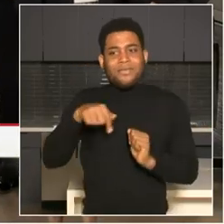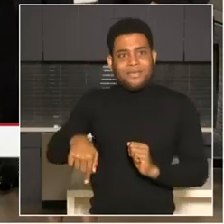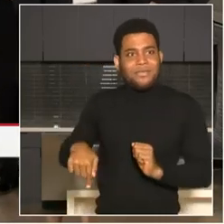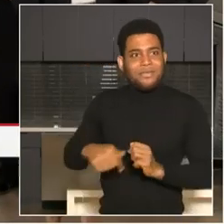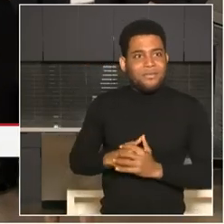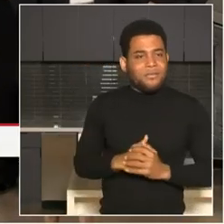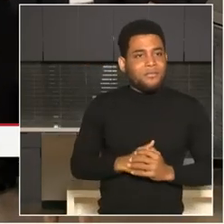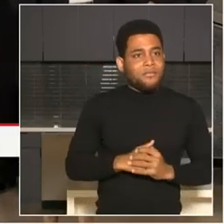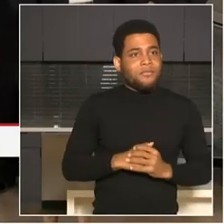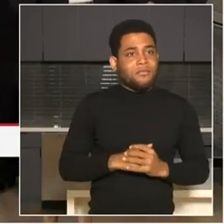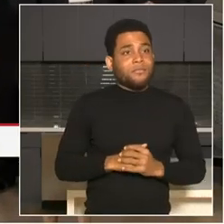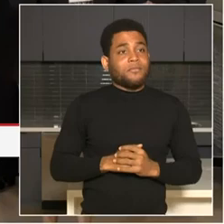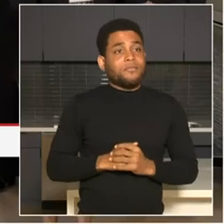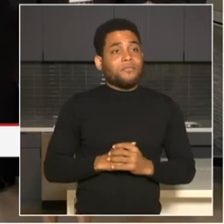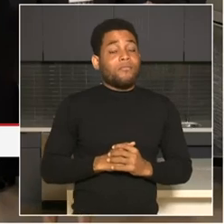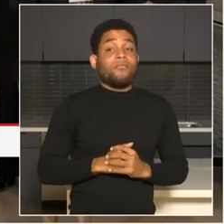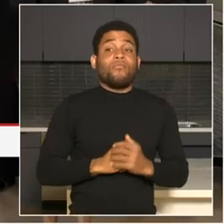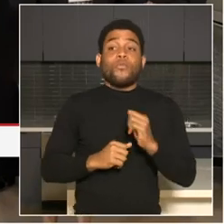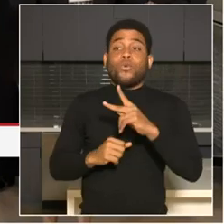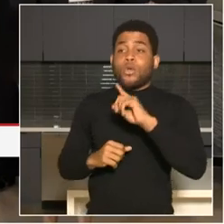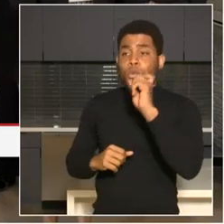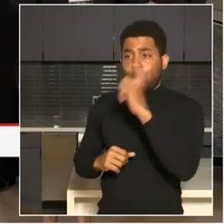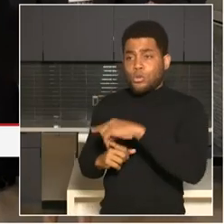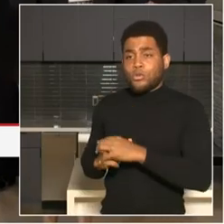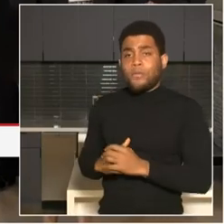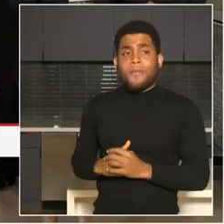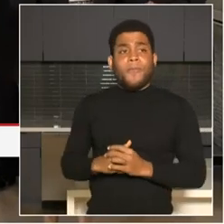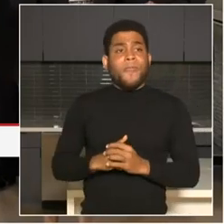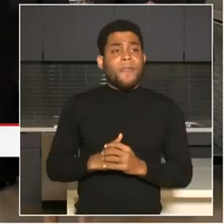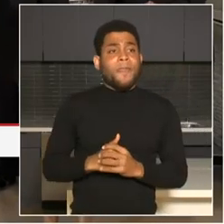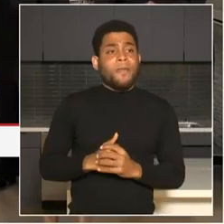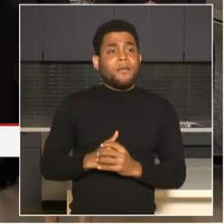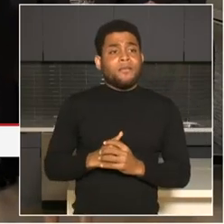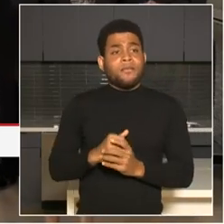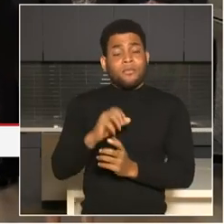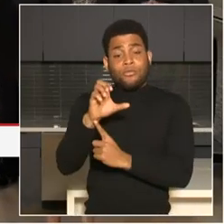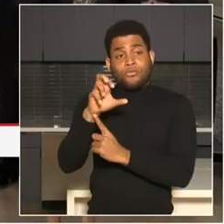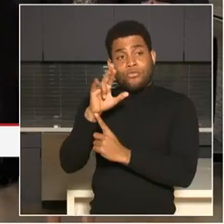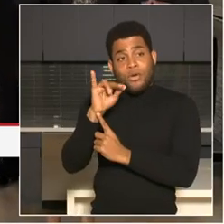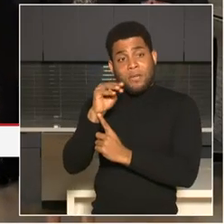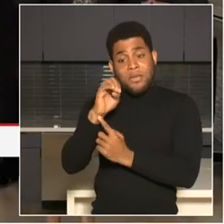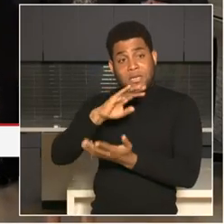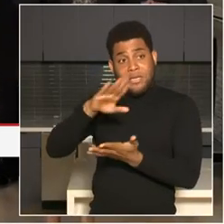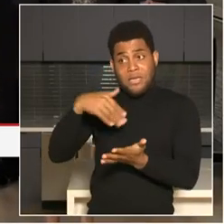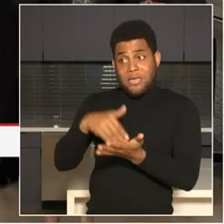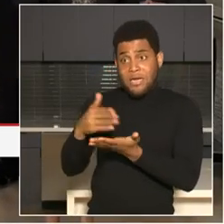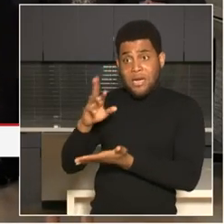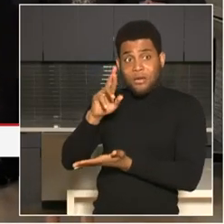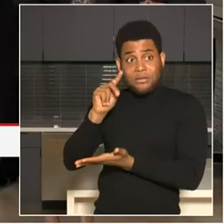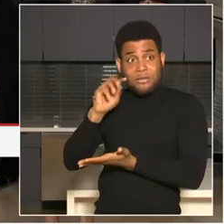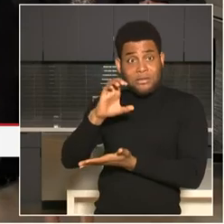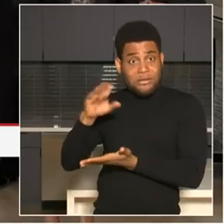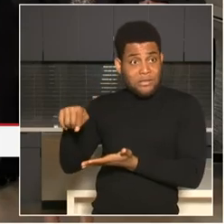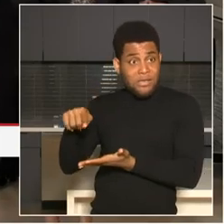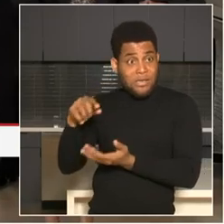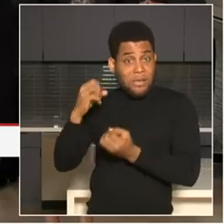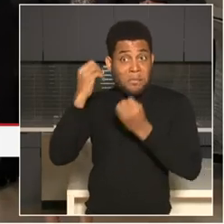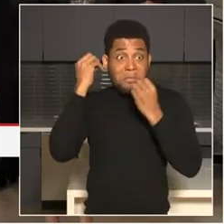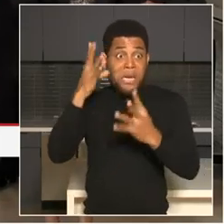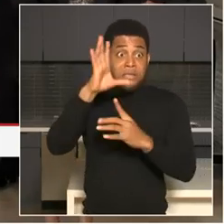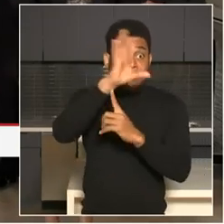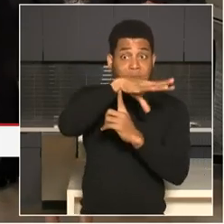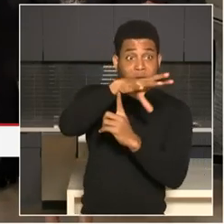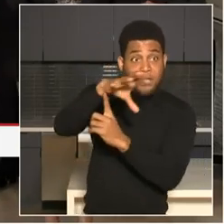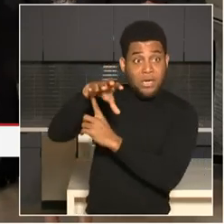Crime center observes what appears to be a crime on one these hundreds of cameras. Would that remove the need for a victim or a witness to report the